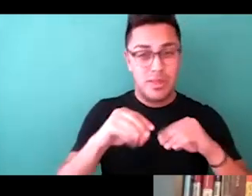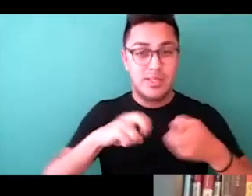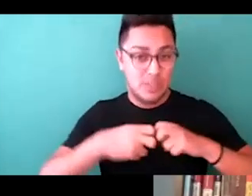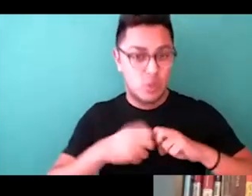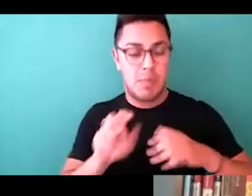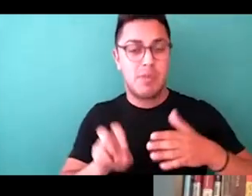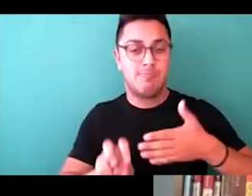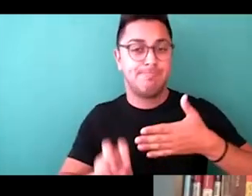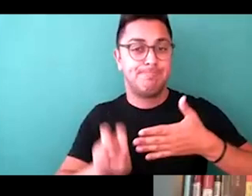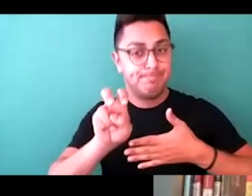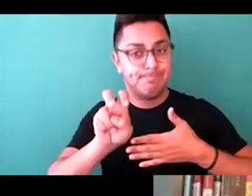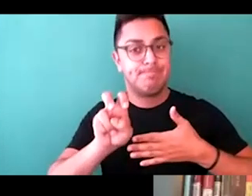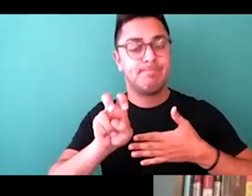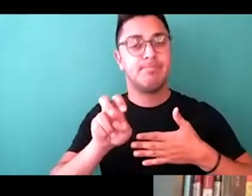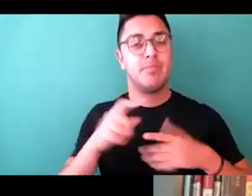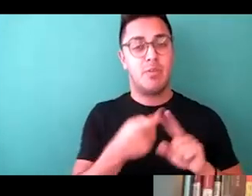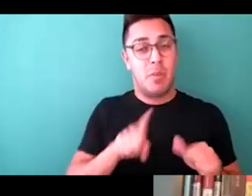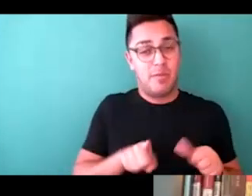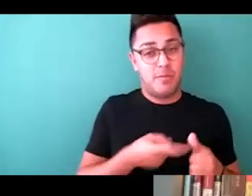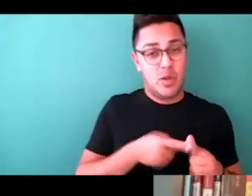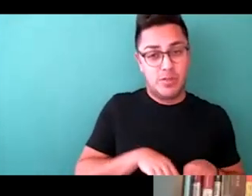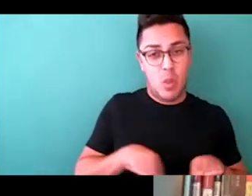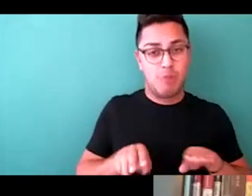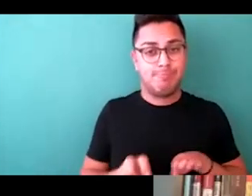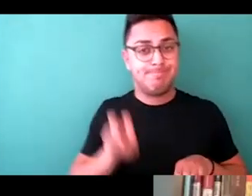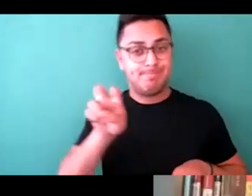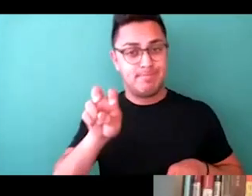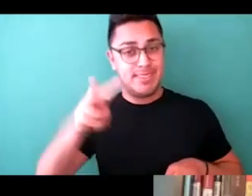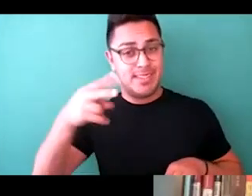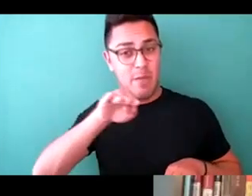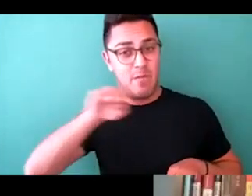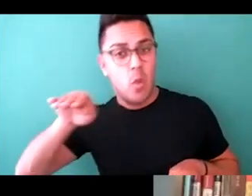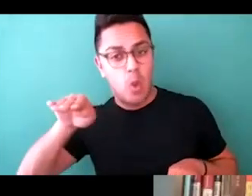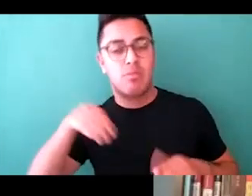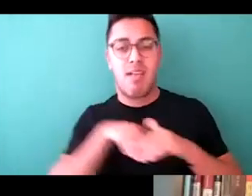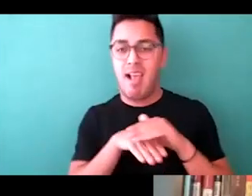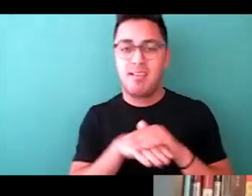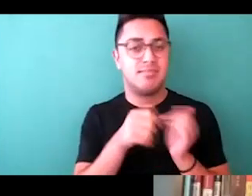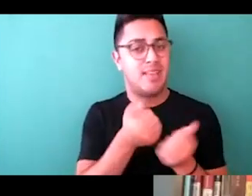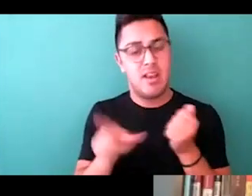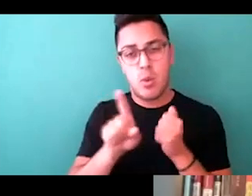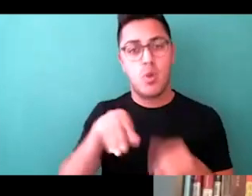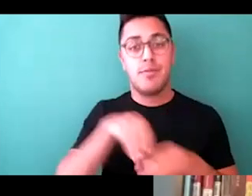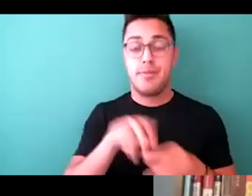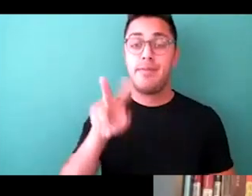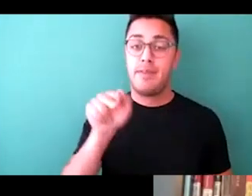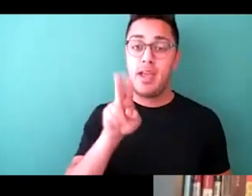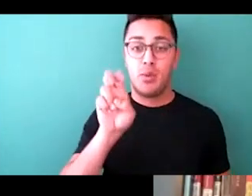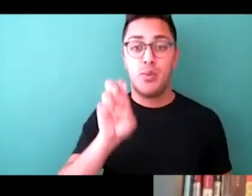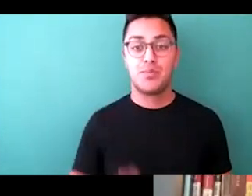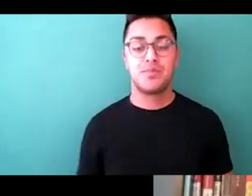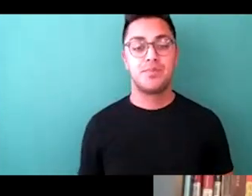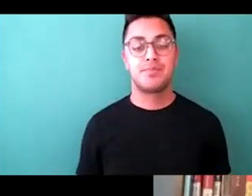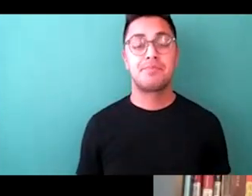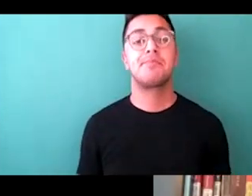ground floor to that second level so that they can access everywhere in the venue. Additionally, we